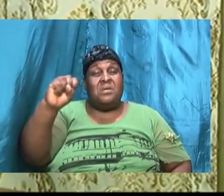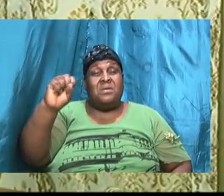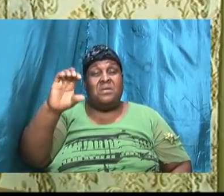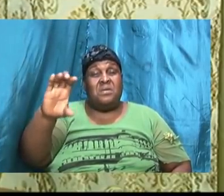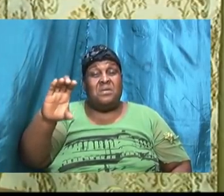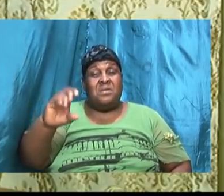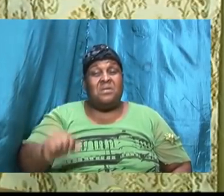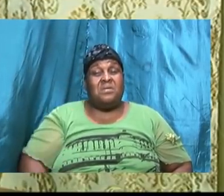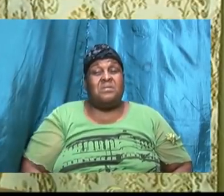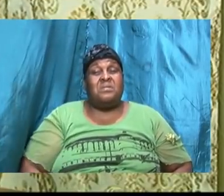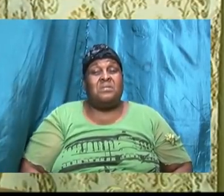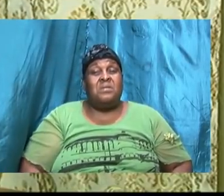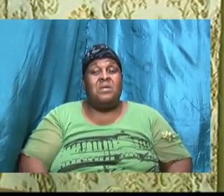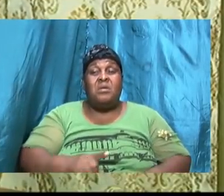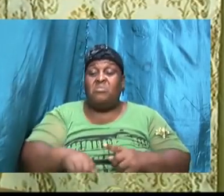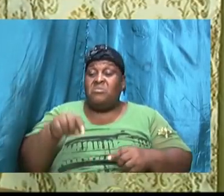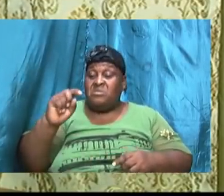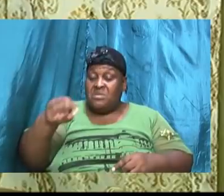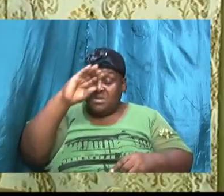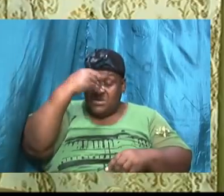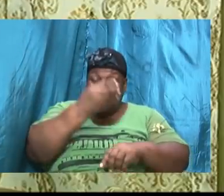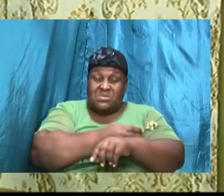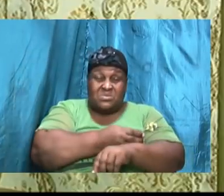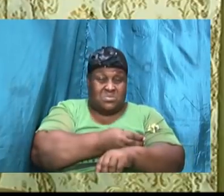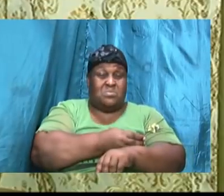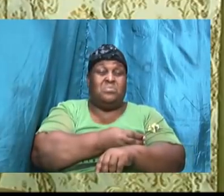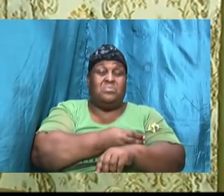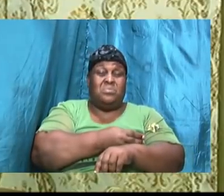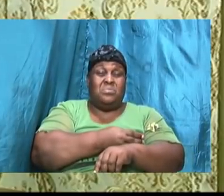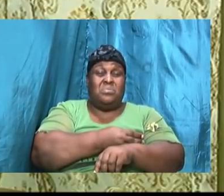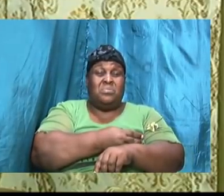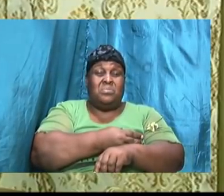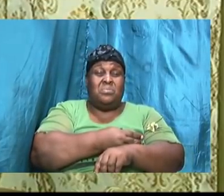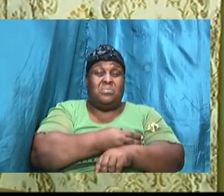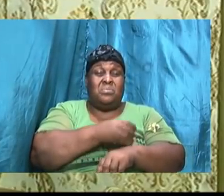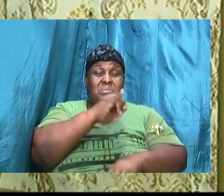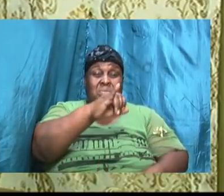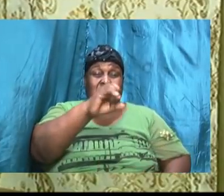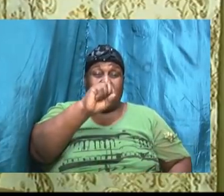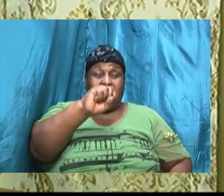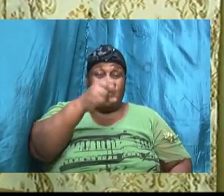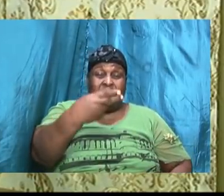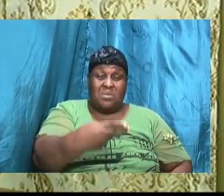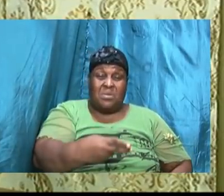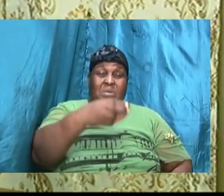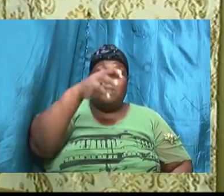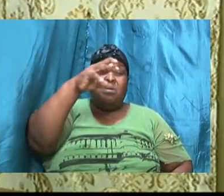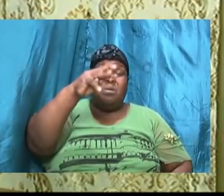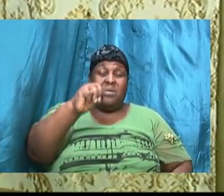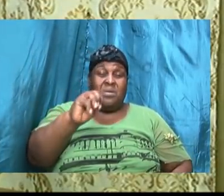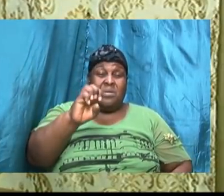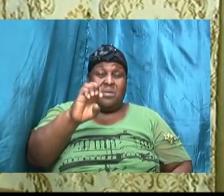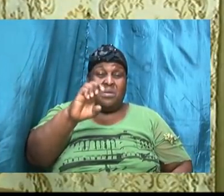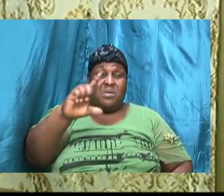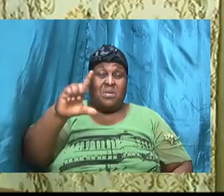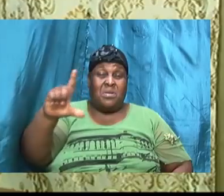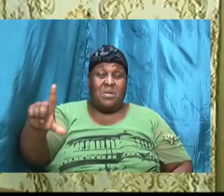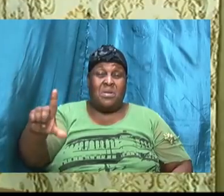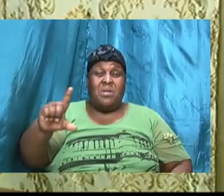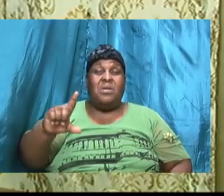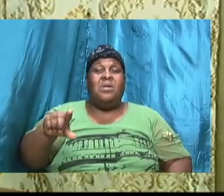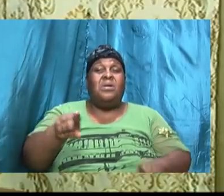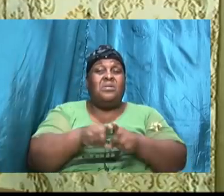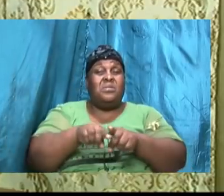but this son Ishmael came as a result of Abraham